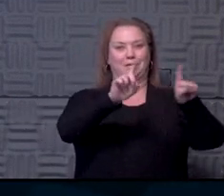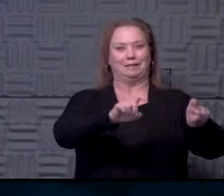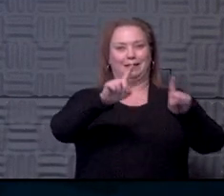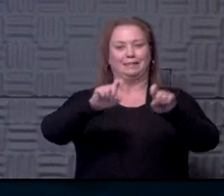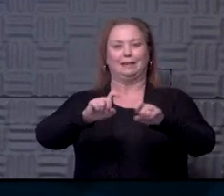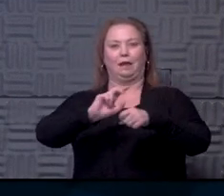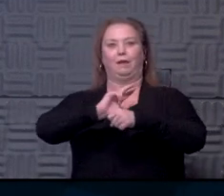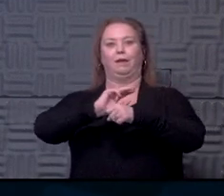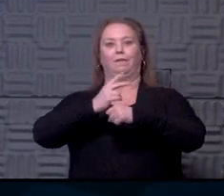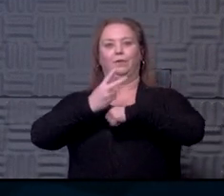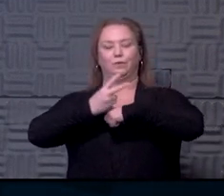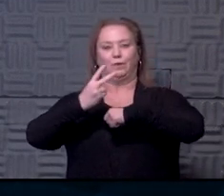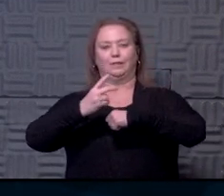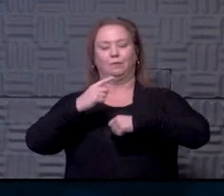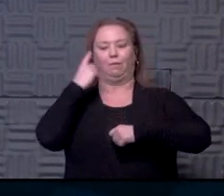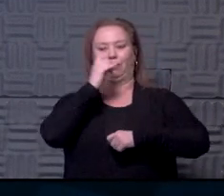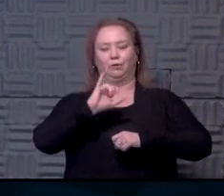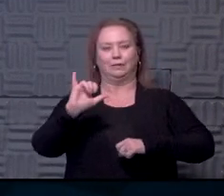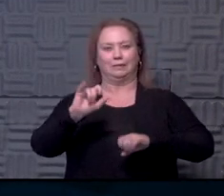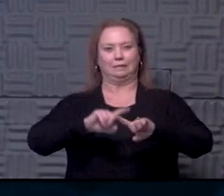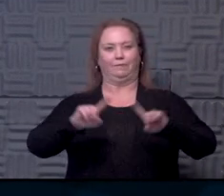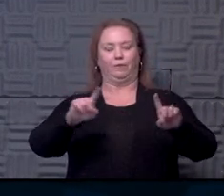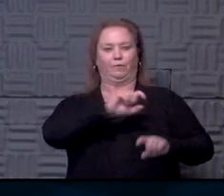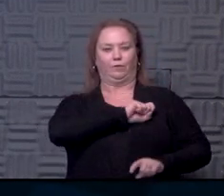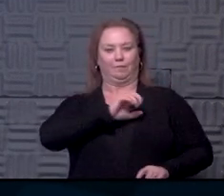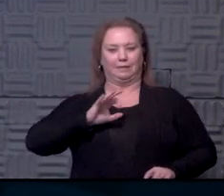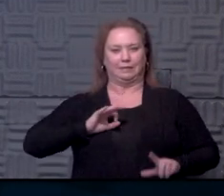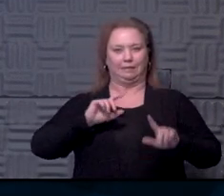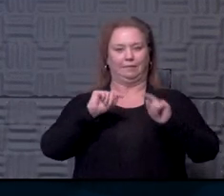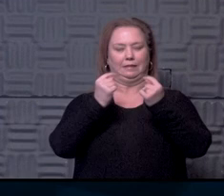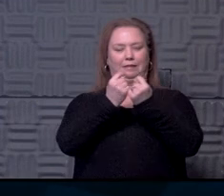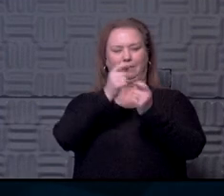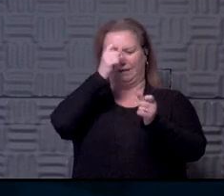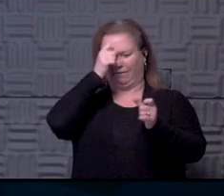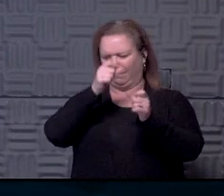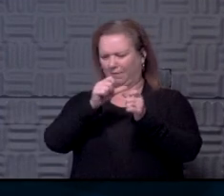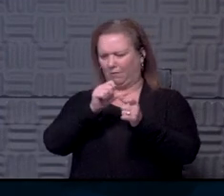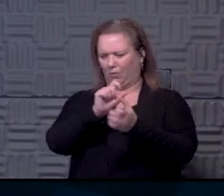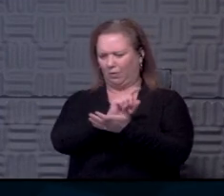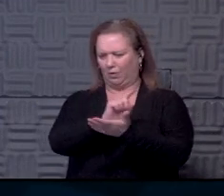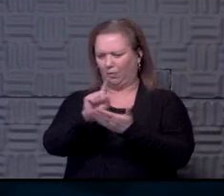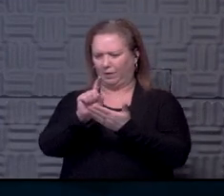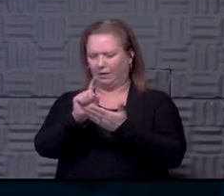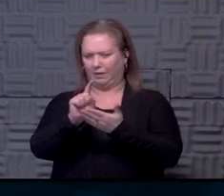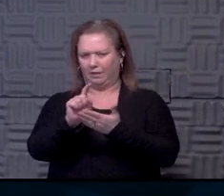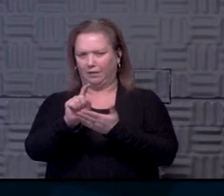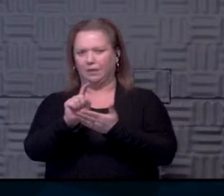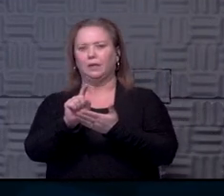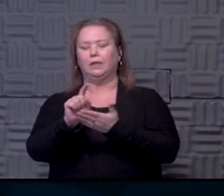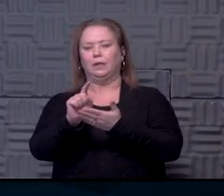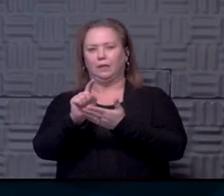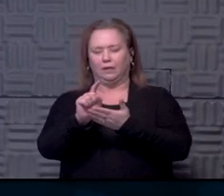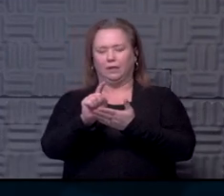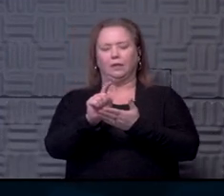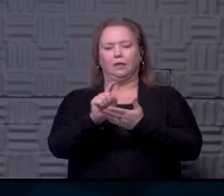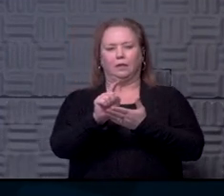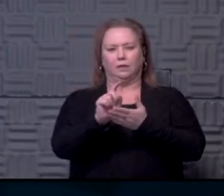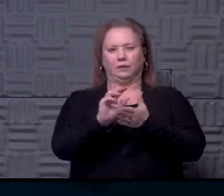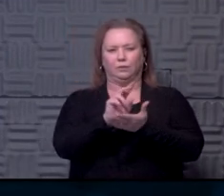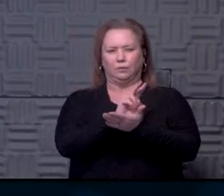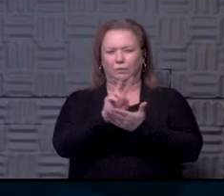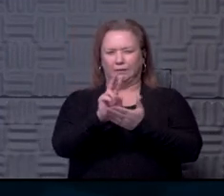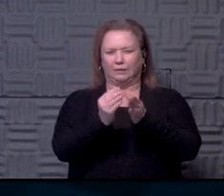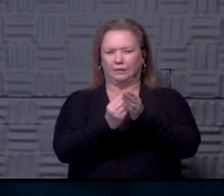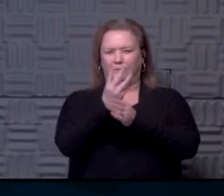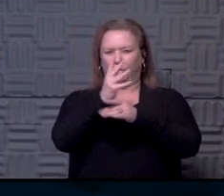and the team. If I remember right, we had really a week or so, maybe two weeks of spring training last year and then everything kind of halted.